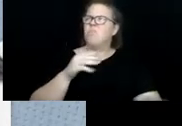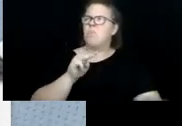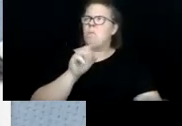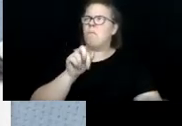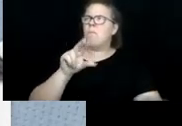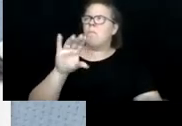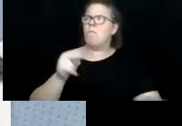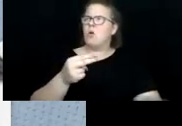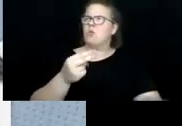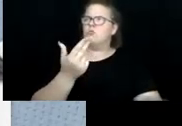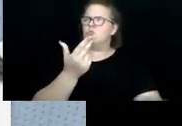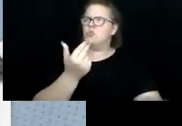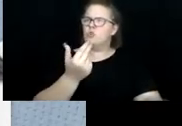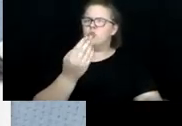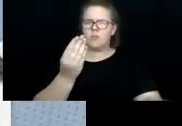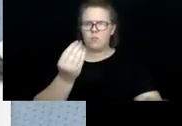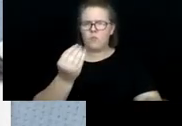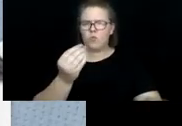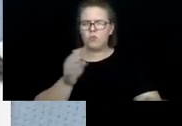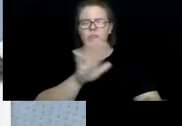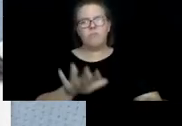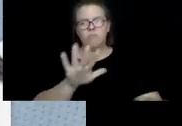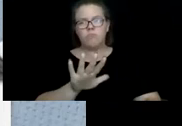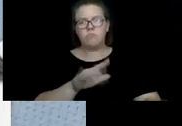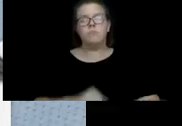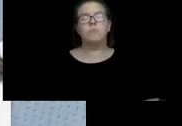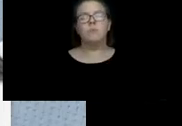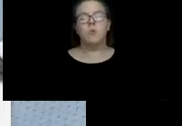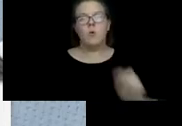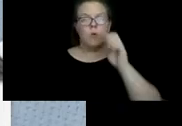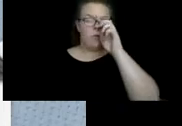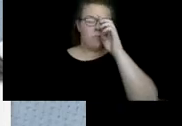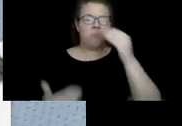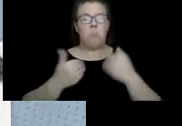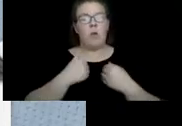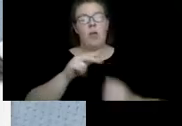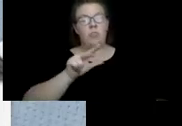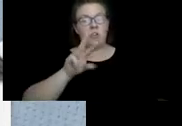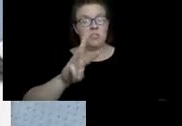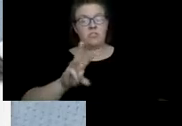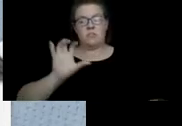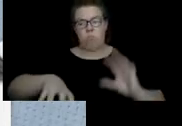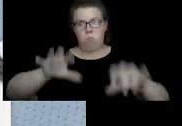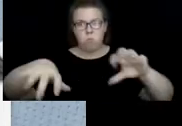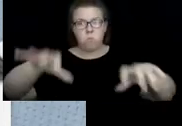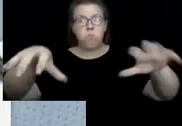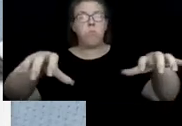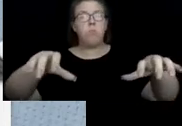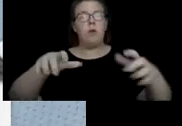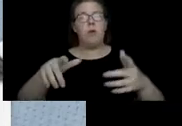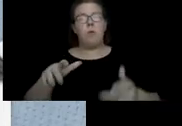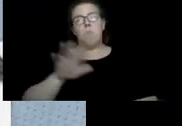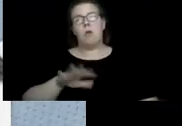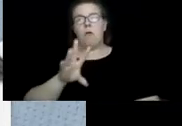14th. So we had 36 meal sites and an average of maybe 50 or 75